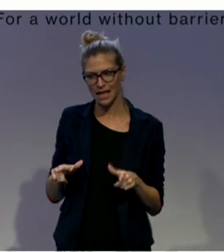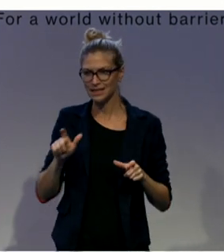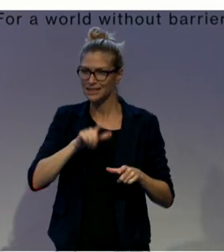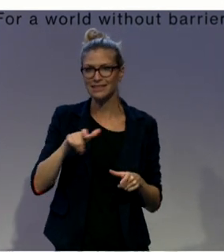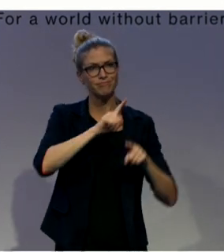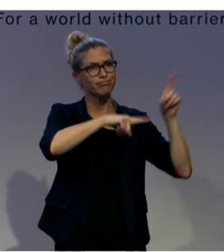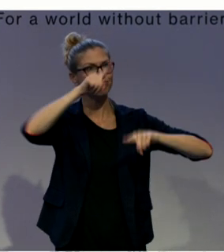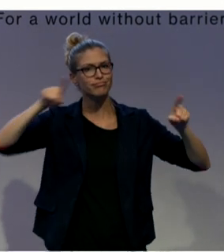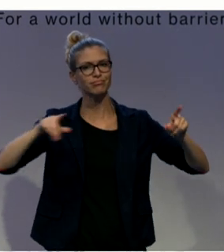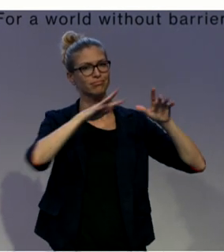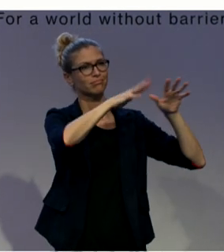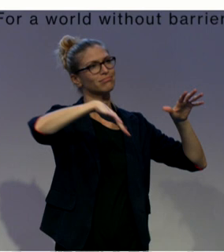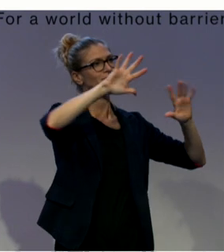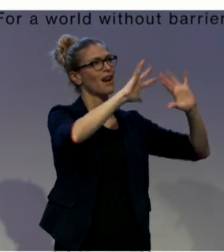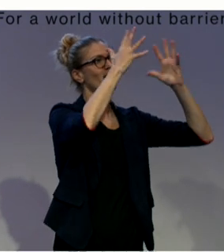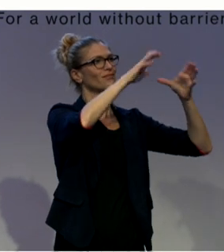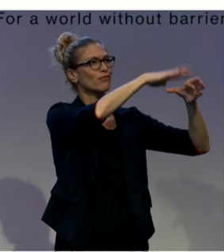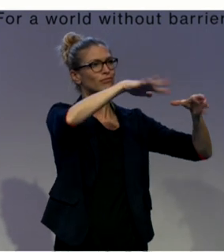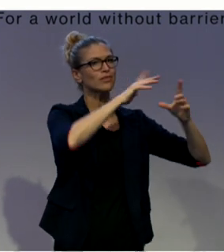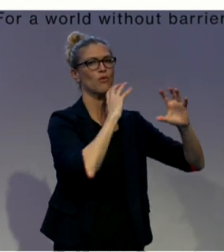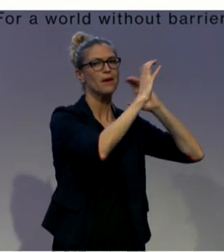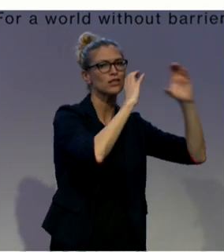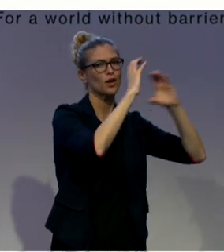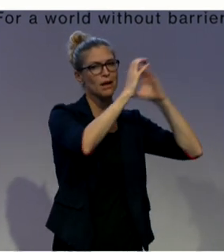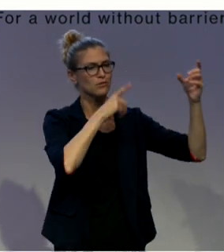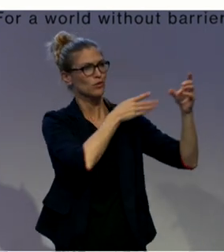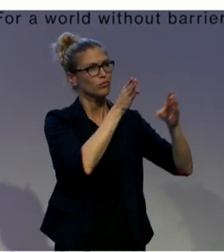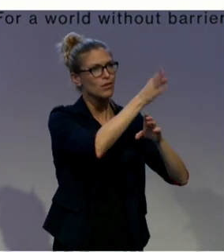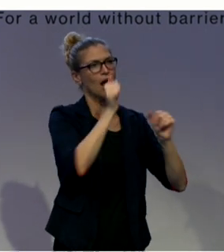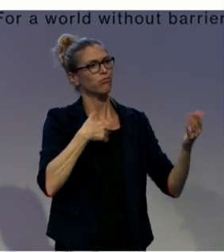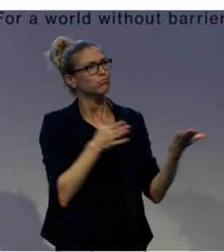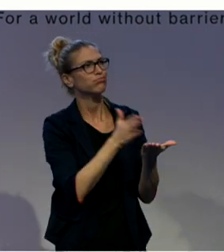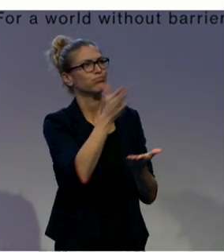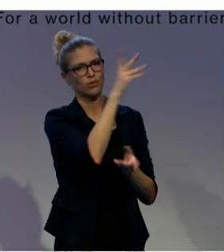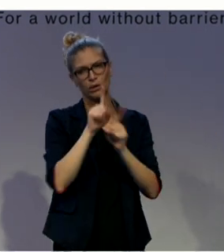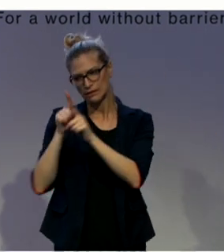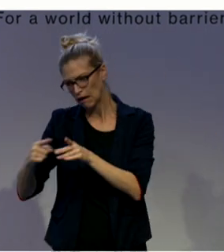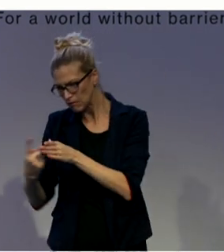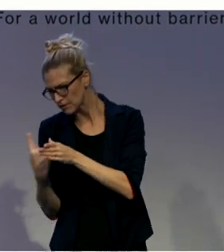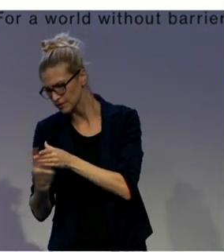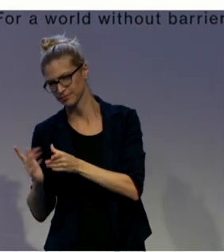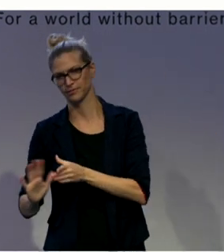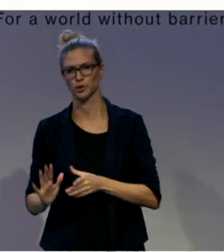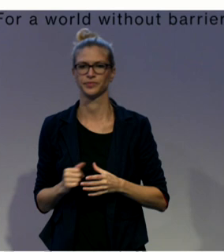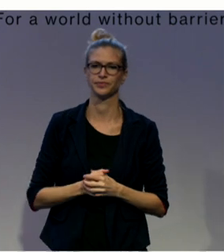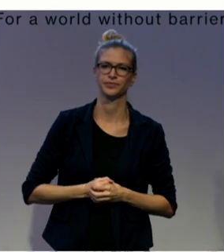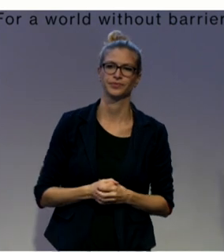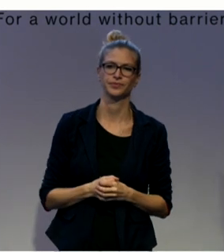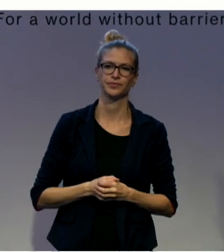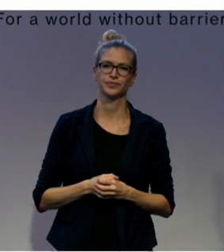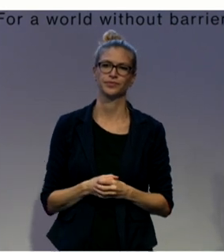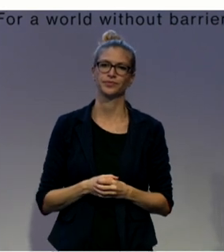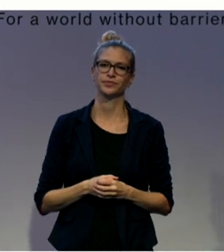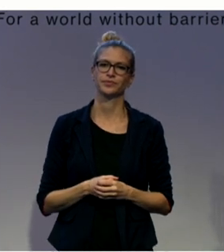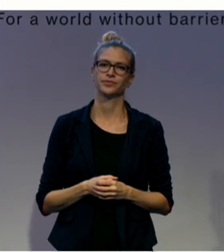In our project, the youth is challenged to collectively find solutions to the communication dilemmas,